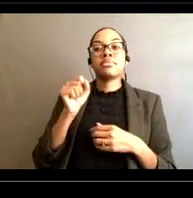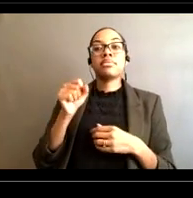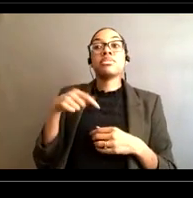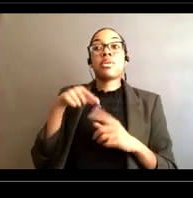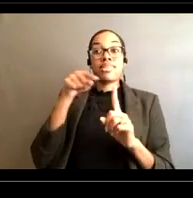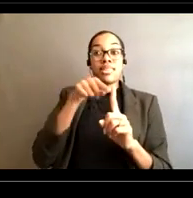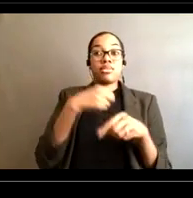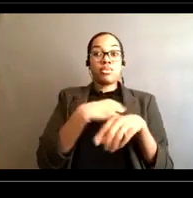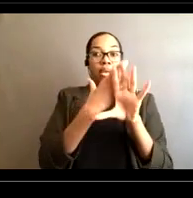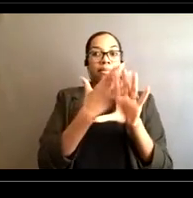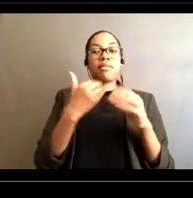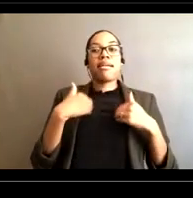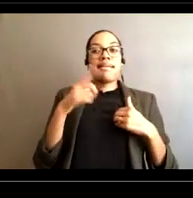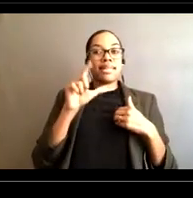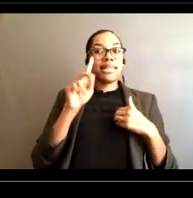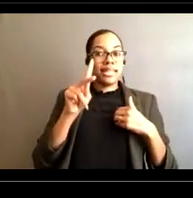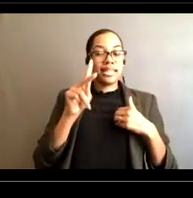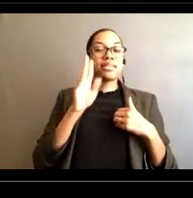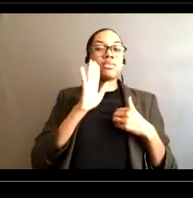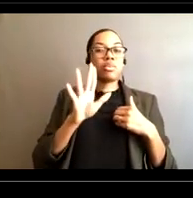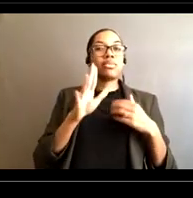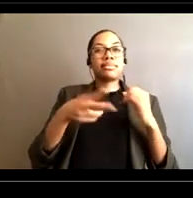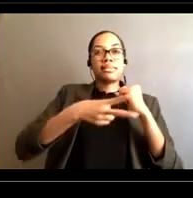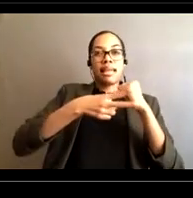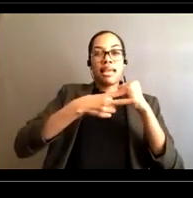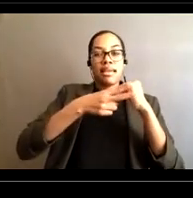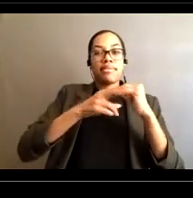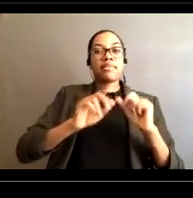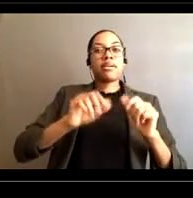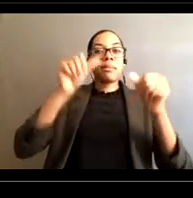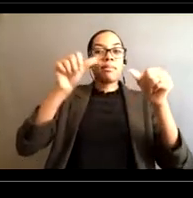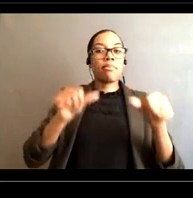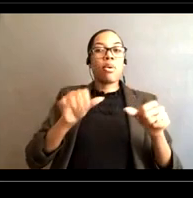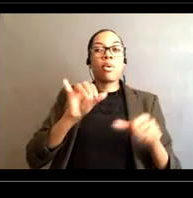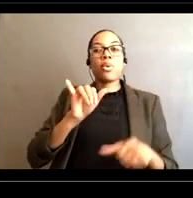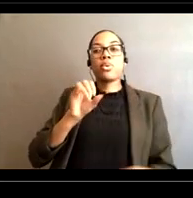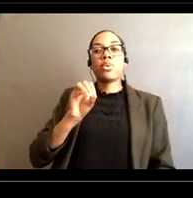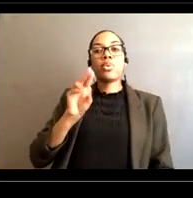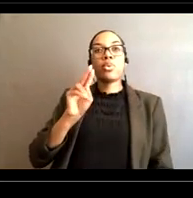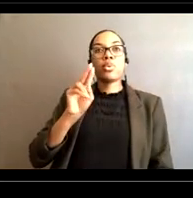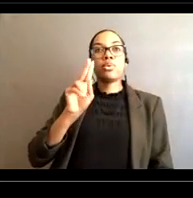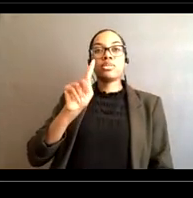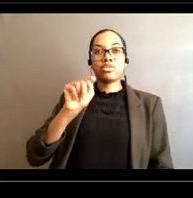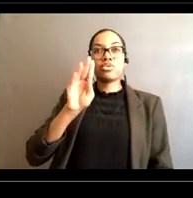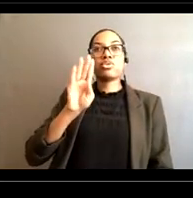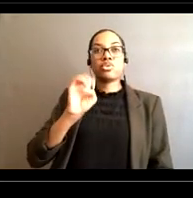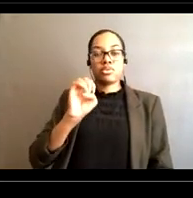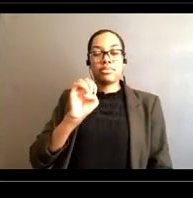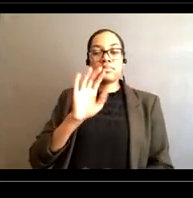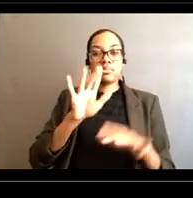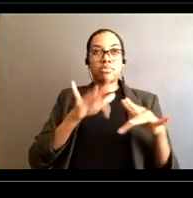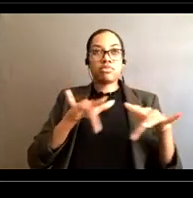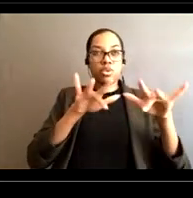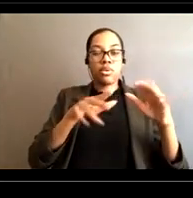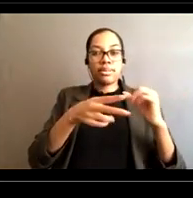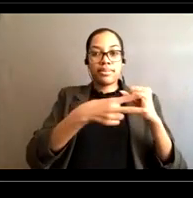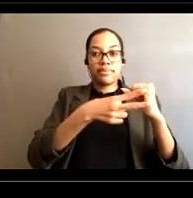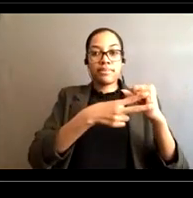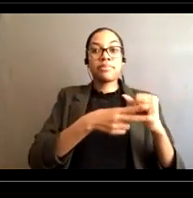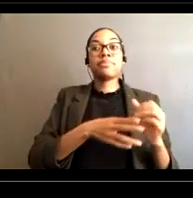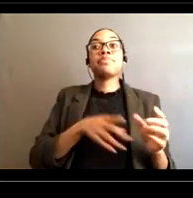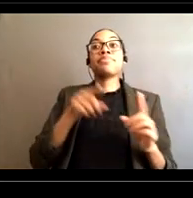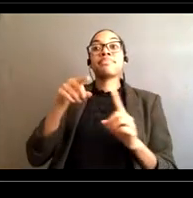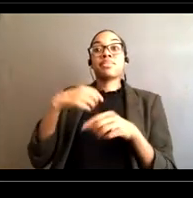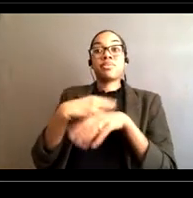link on our youtube channel that you mentioned before The presentation that we just showed now We can